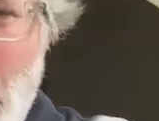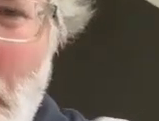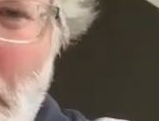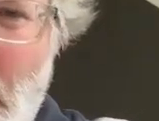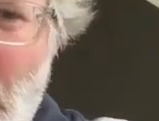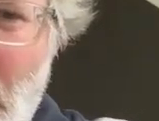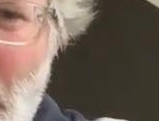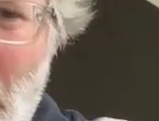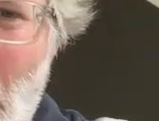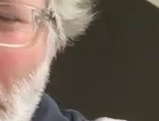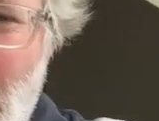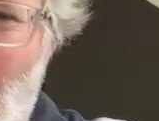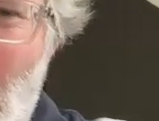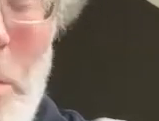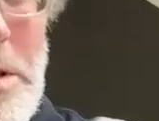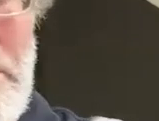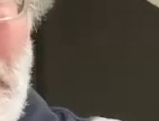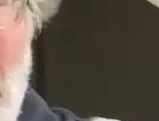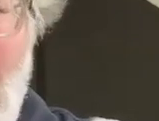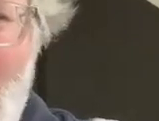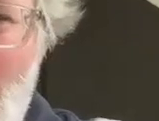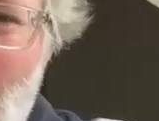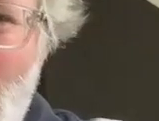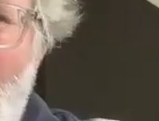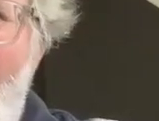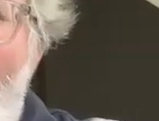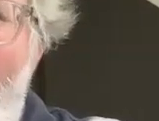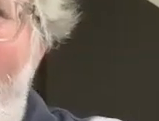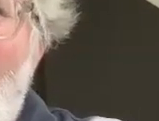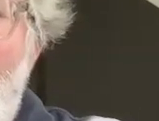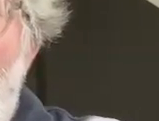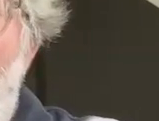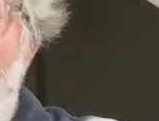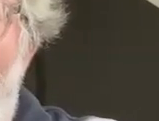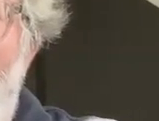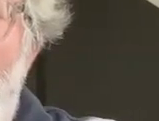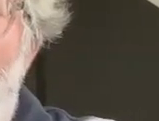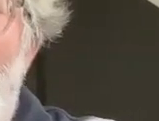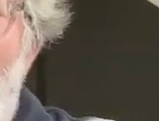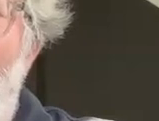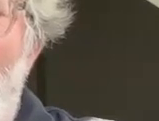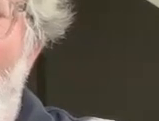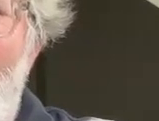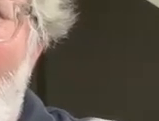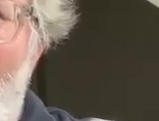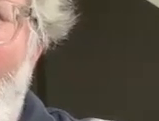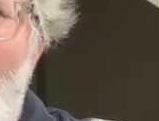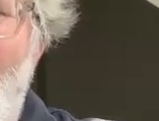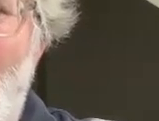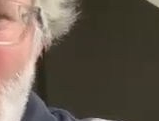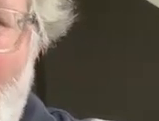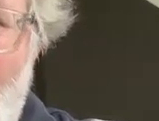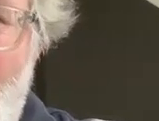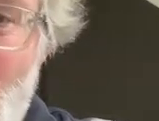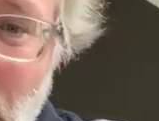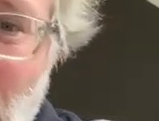questions next one comes to our friend lois in what i hope is a very lovely day up in new hampshire one thing that is a challenge is to assess the climate impacts